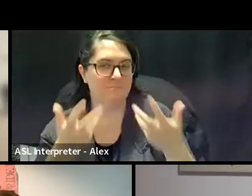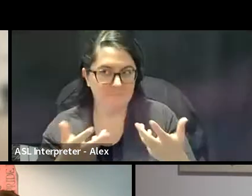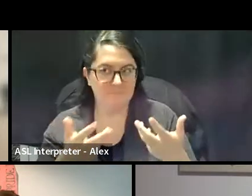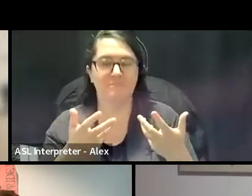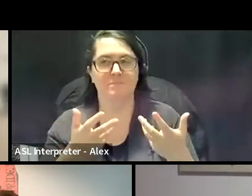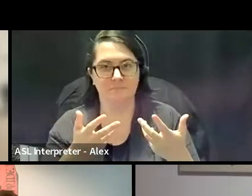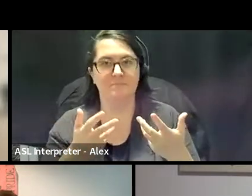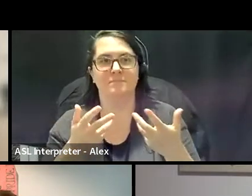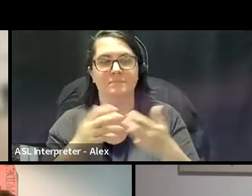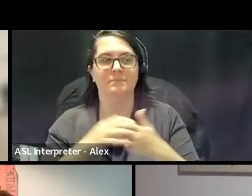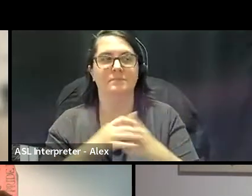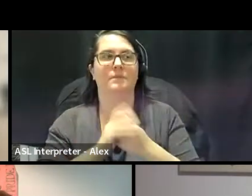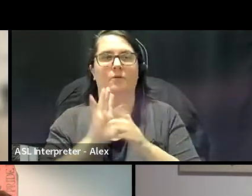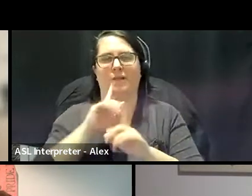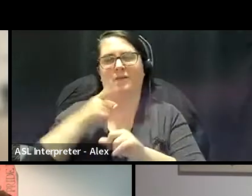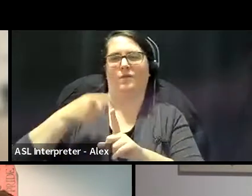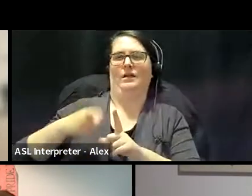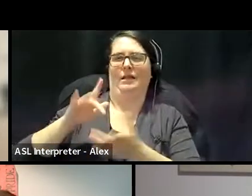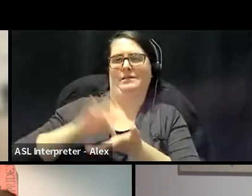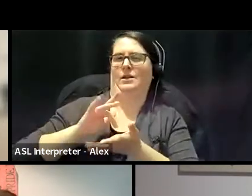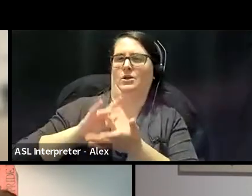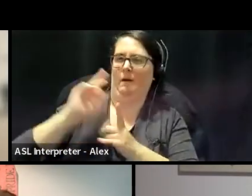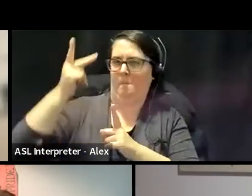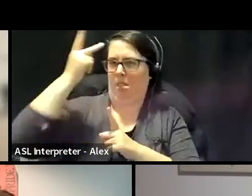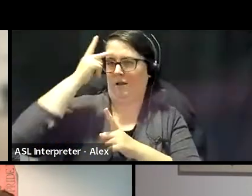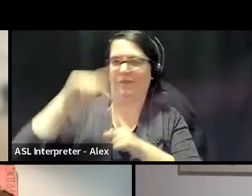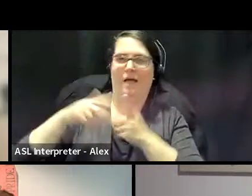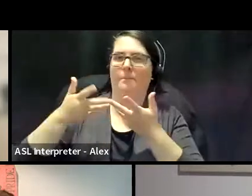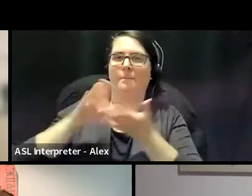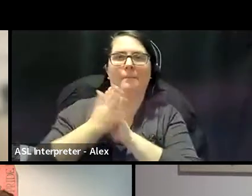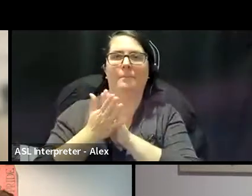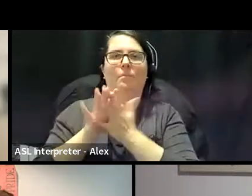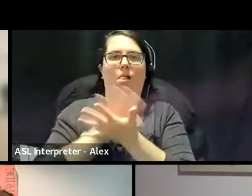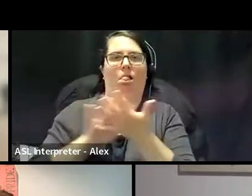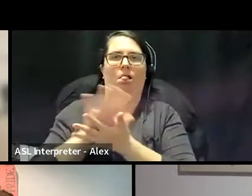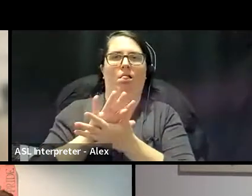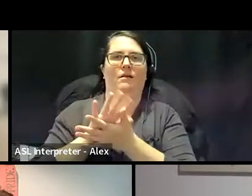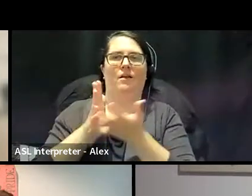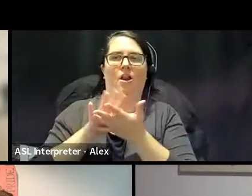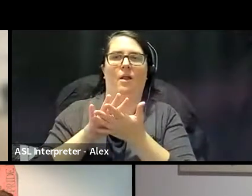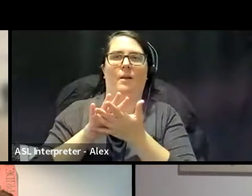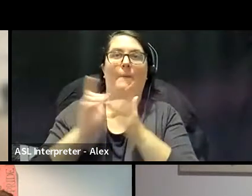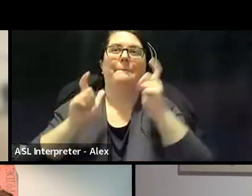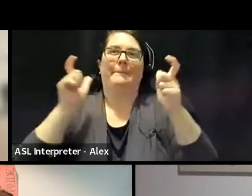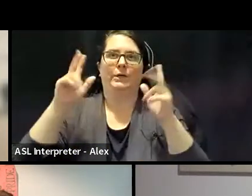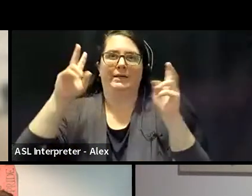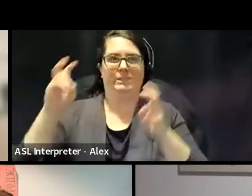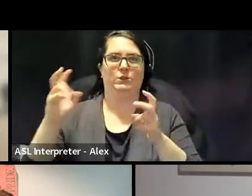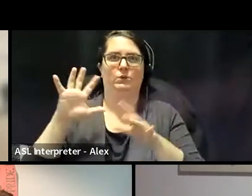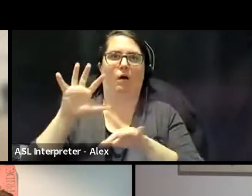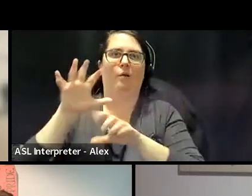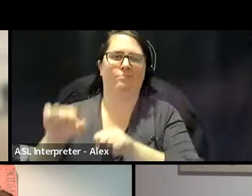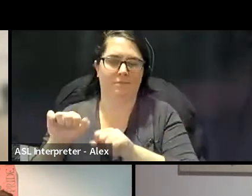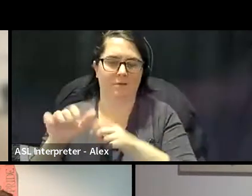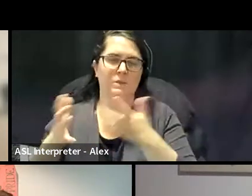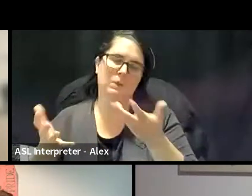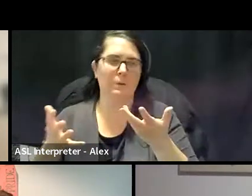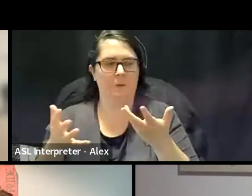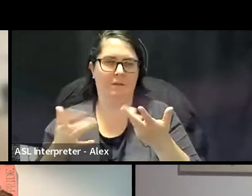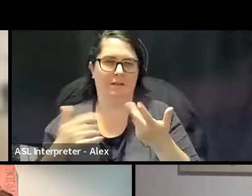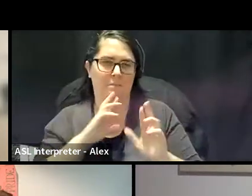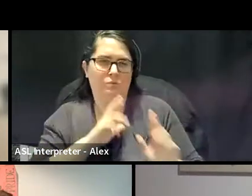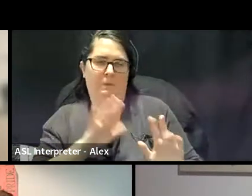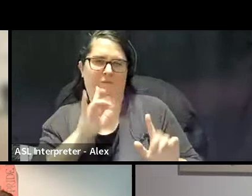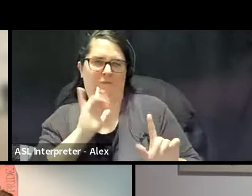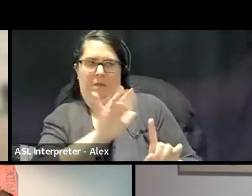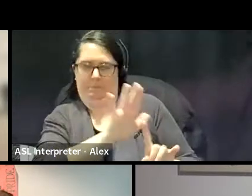in terms of its central politicization that gets lost in something much larger. So that's, that would be my response to that piece,